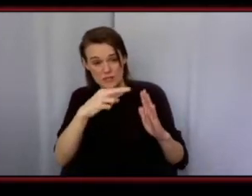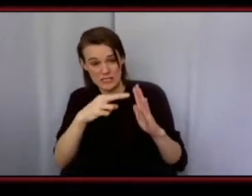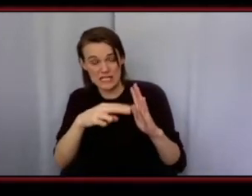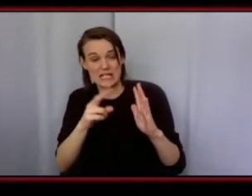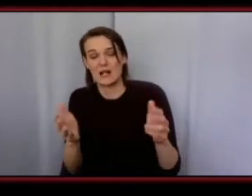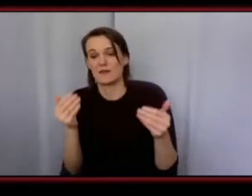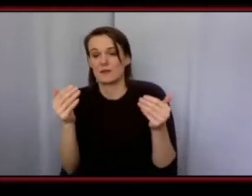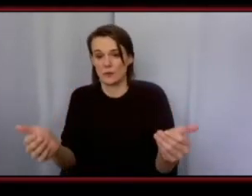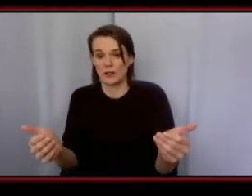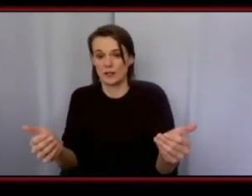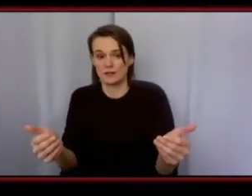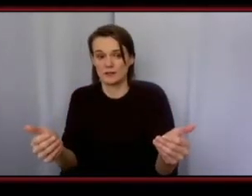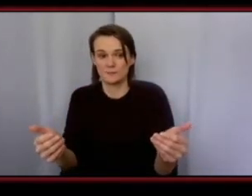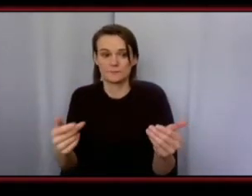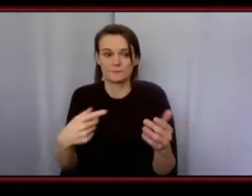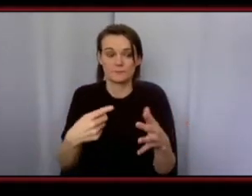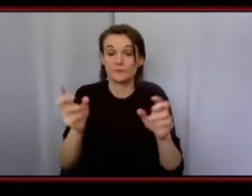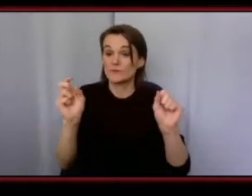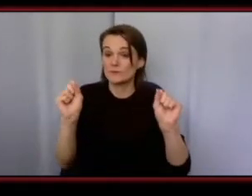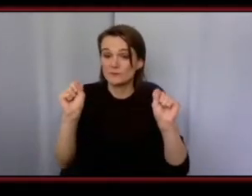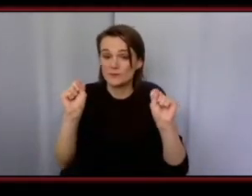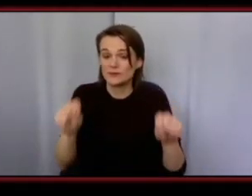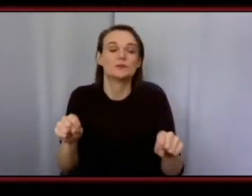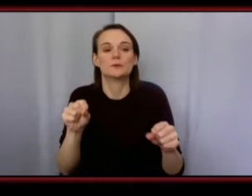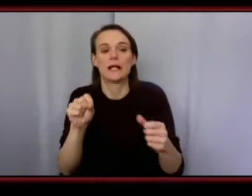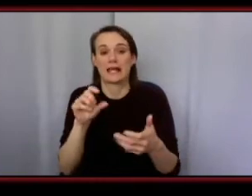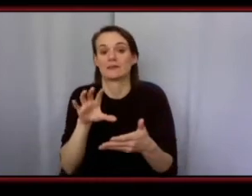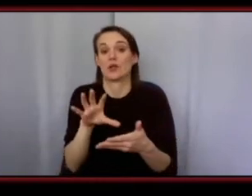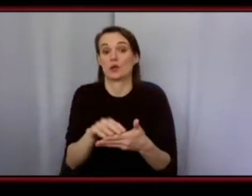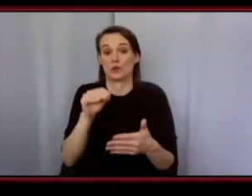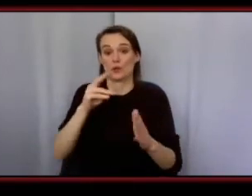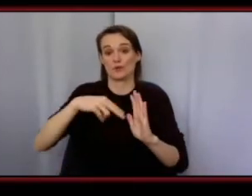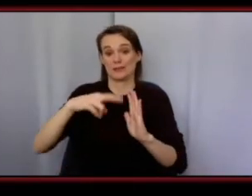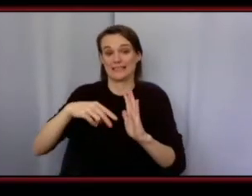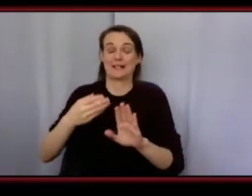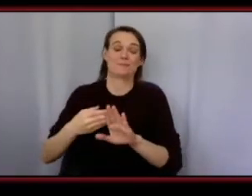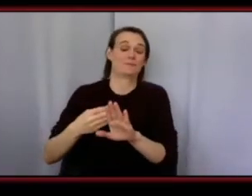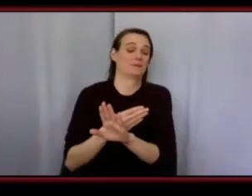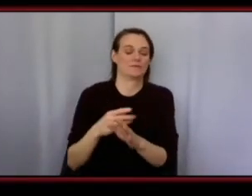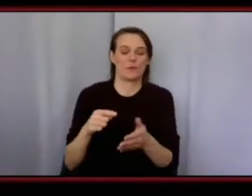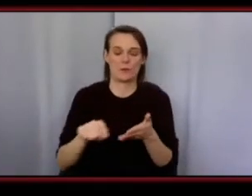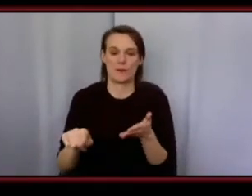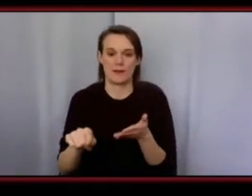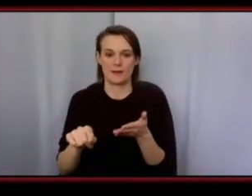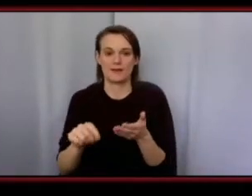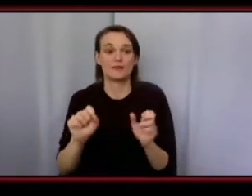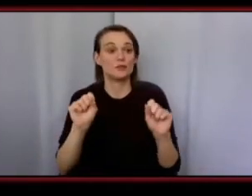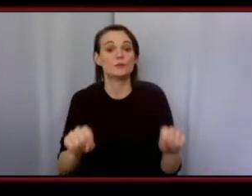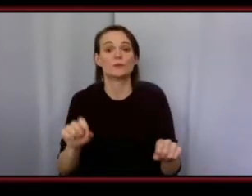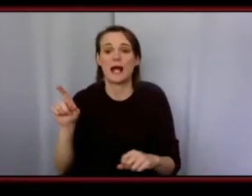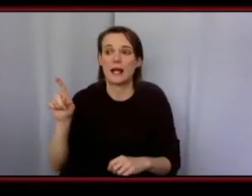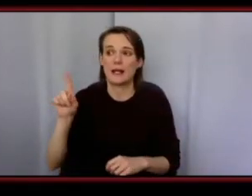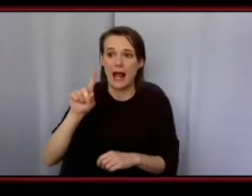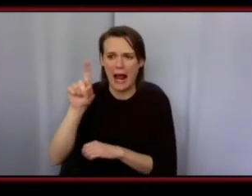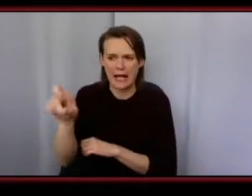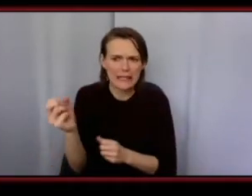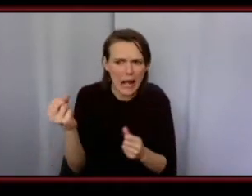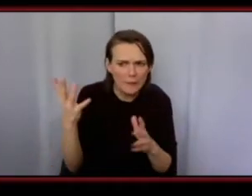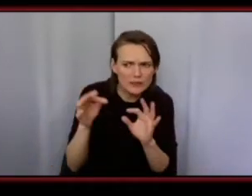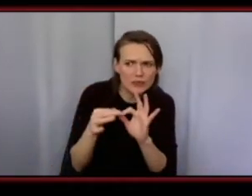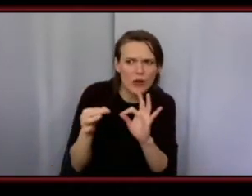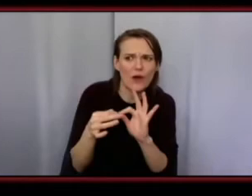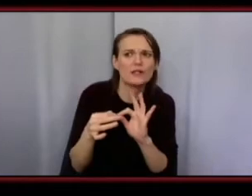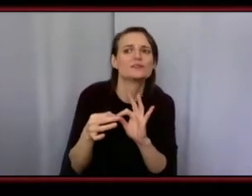so the great thing about it is you can learn all about them before you have to pay for them so a lot of places will give you quotes so that's what i've done